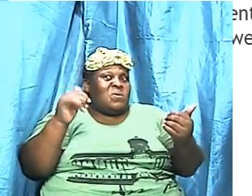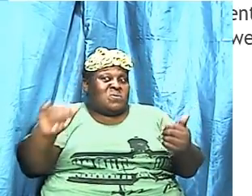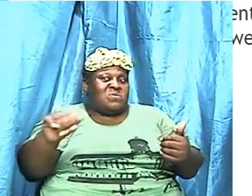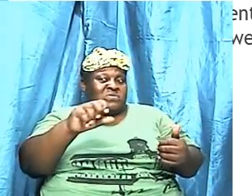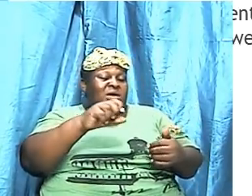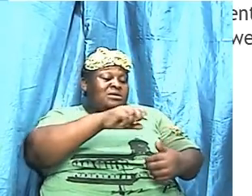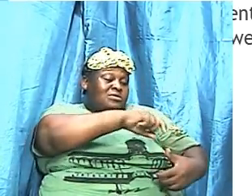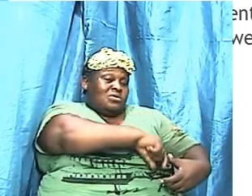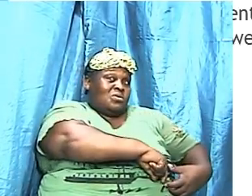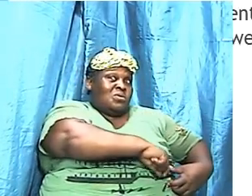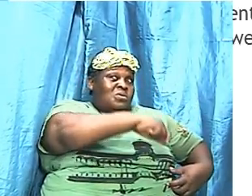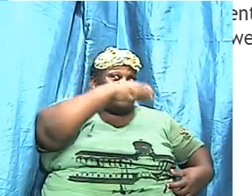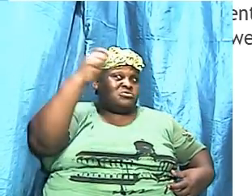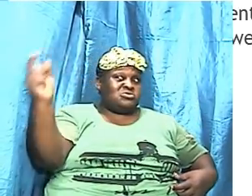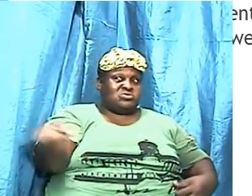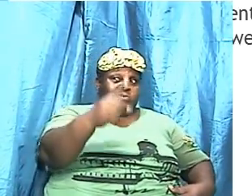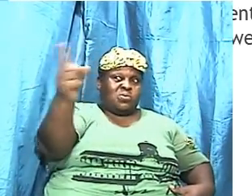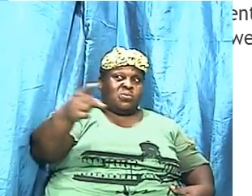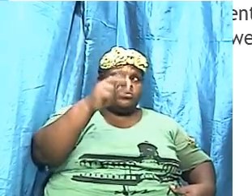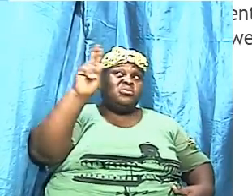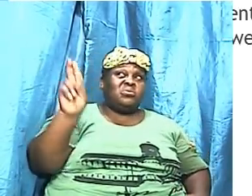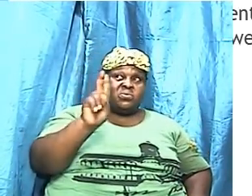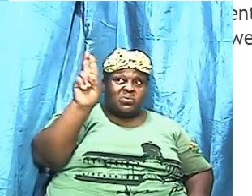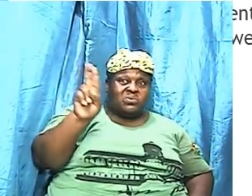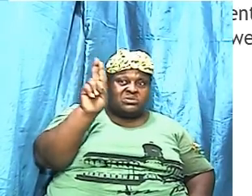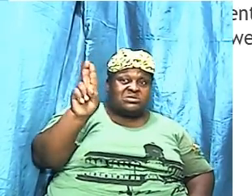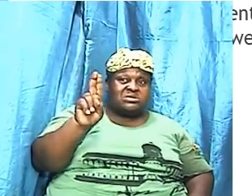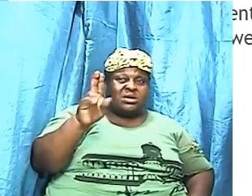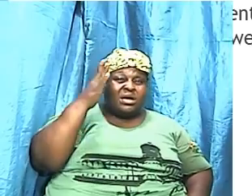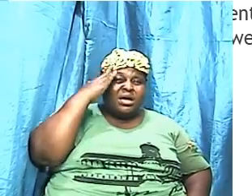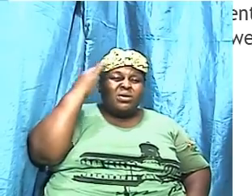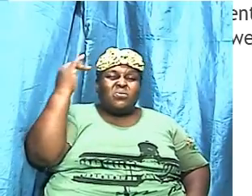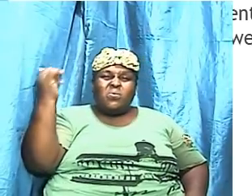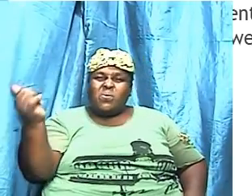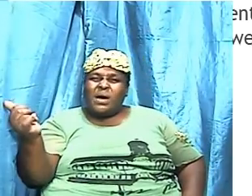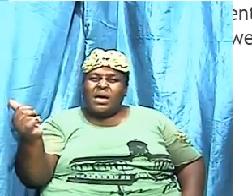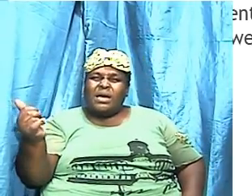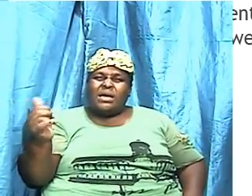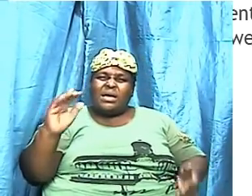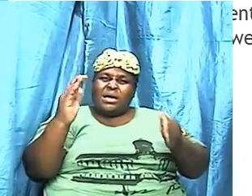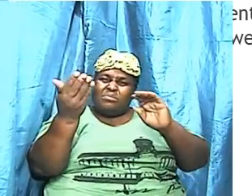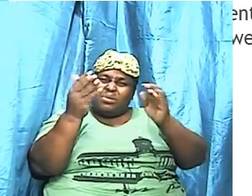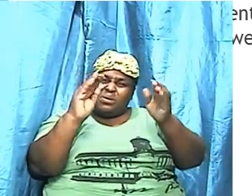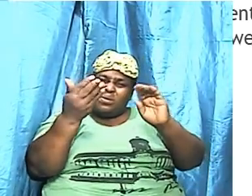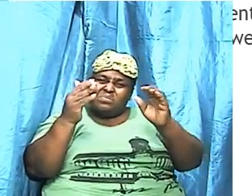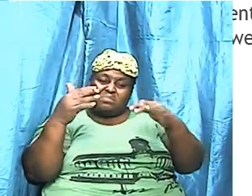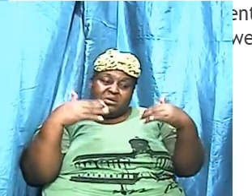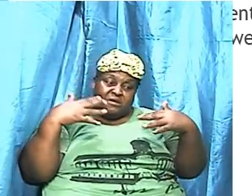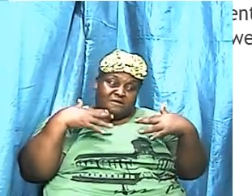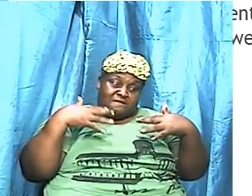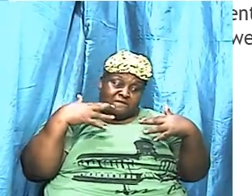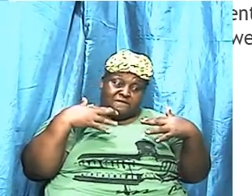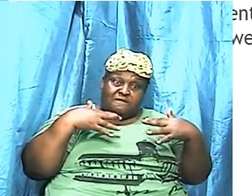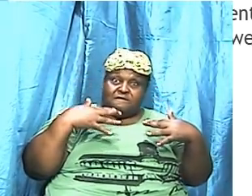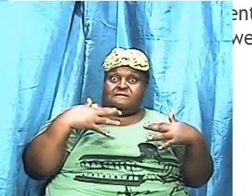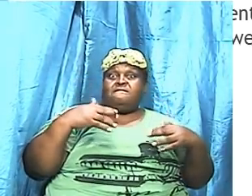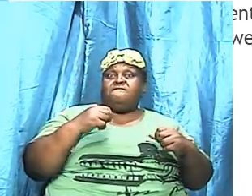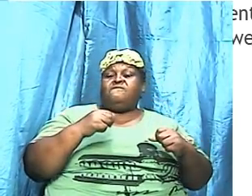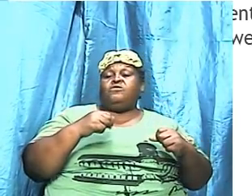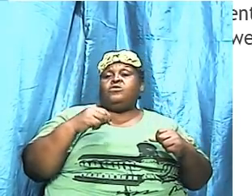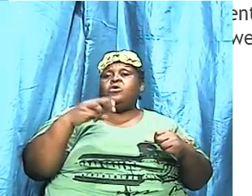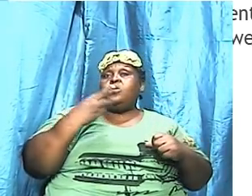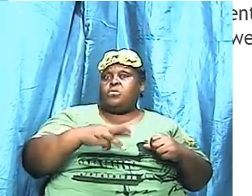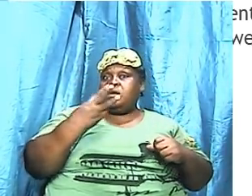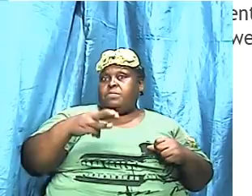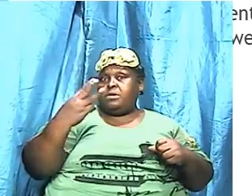and why it became such a fearful piece of equipment that the enemies